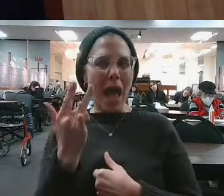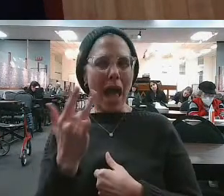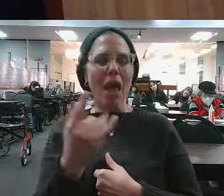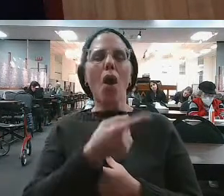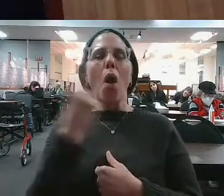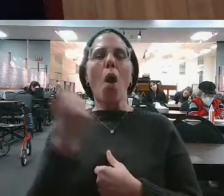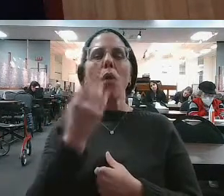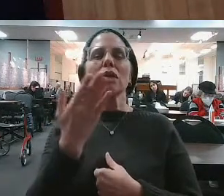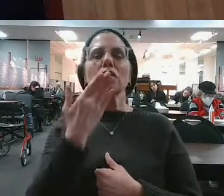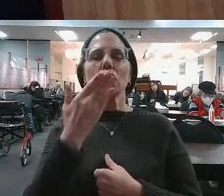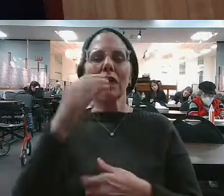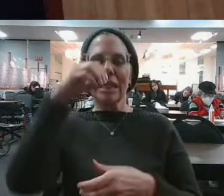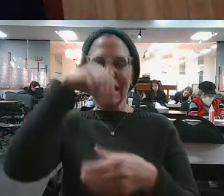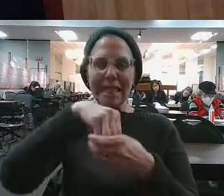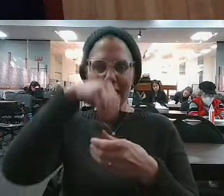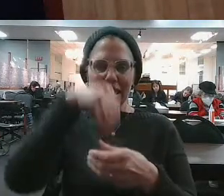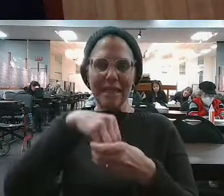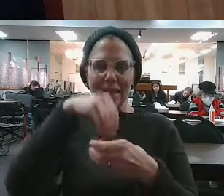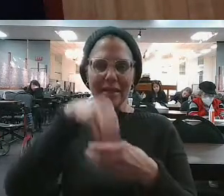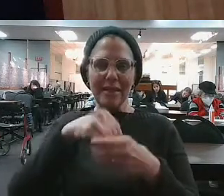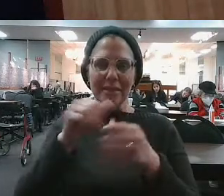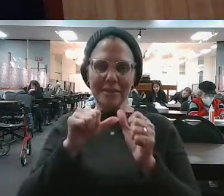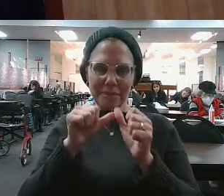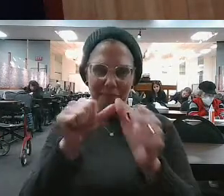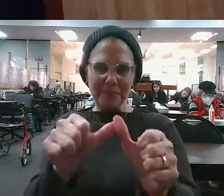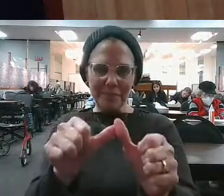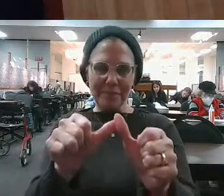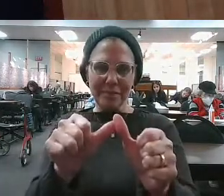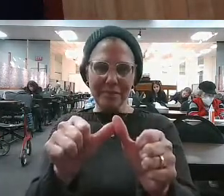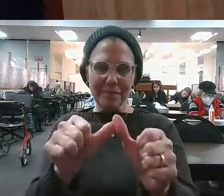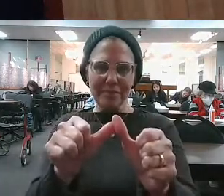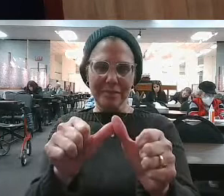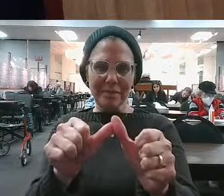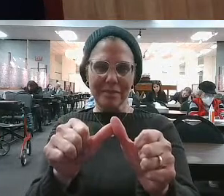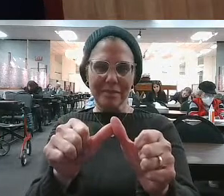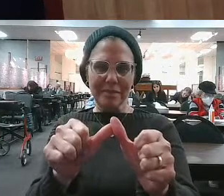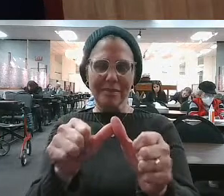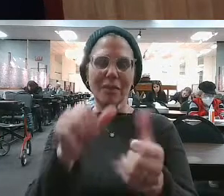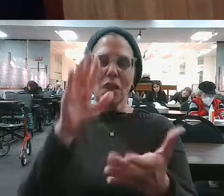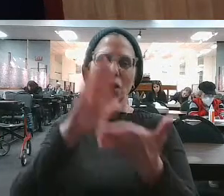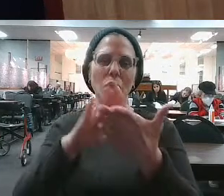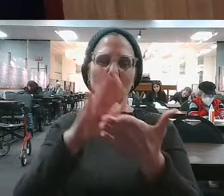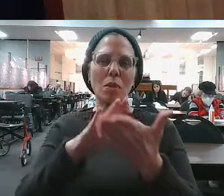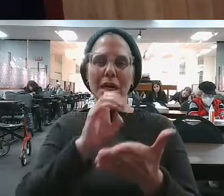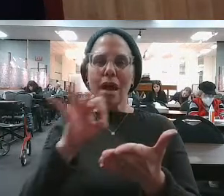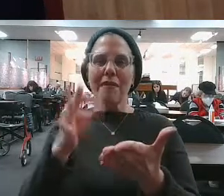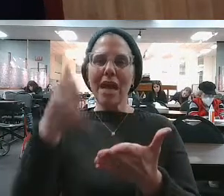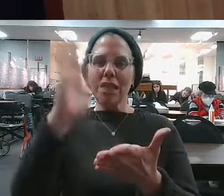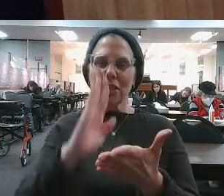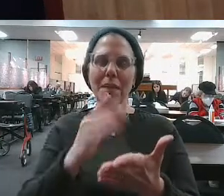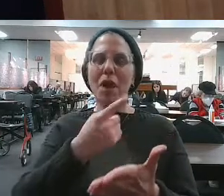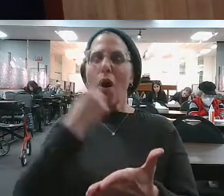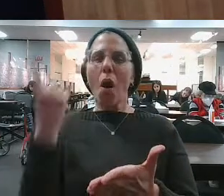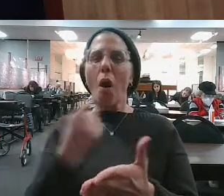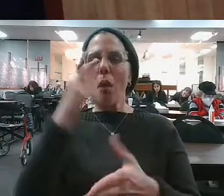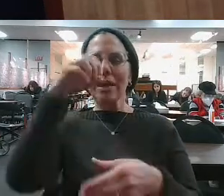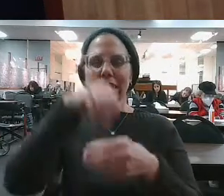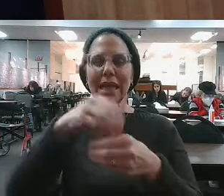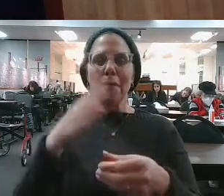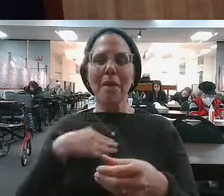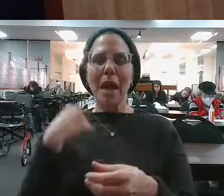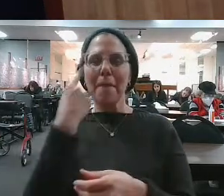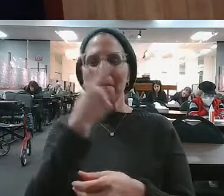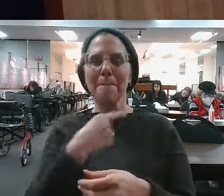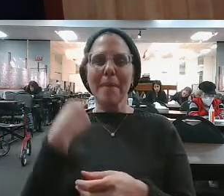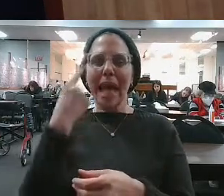always good that comes from it. Tamid ti lasso b'fi. The praise of HaKadosh Baruch Hu is always in my mouth. So